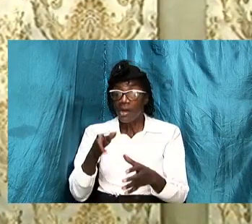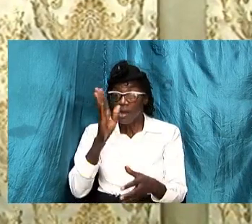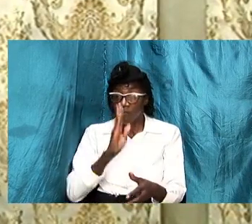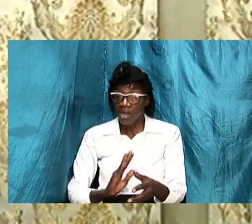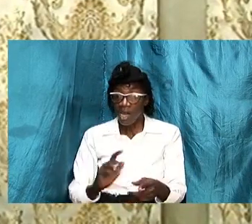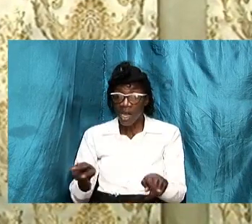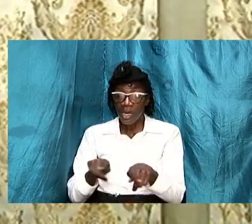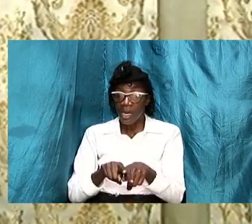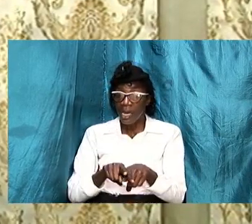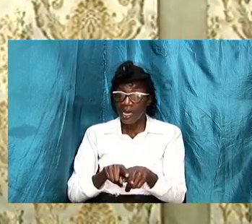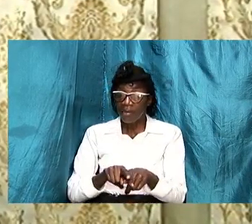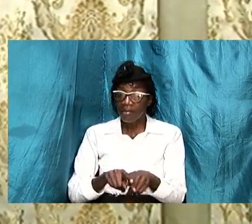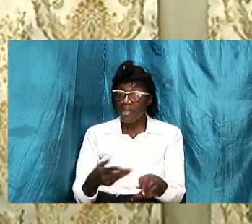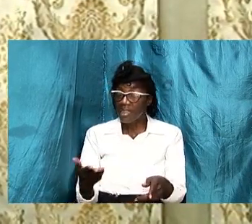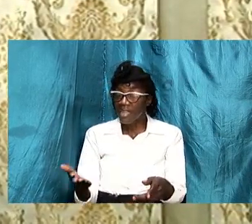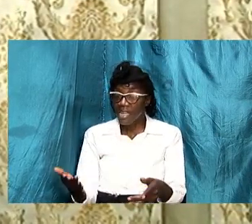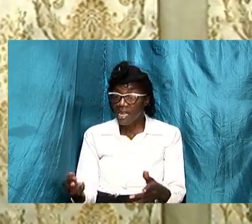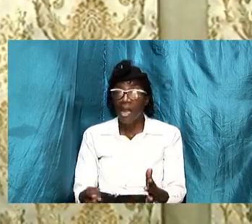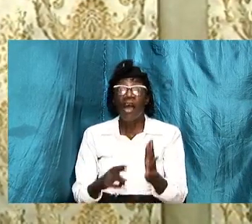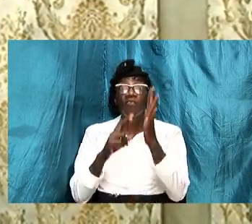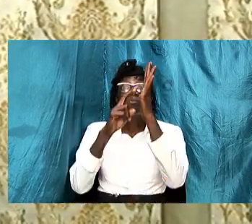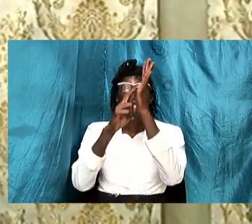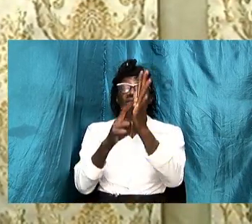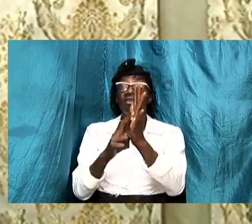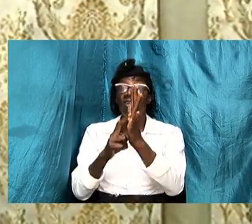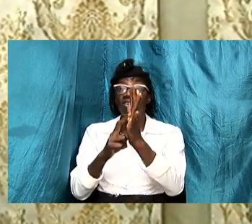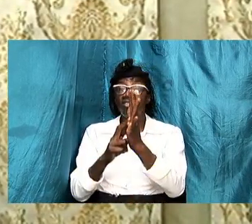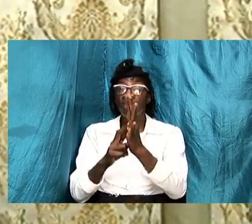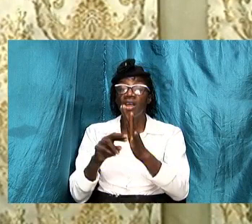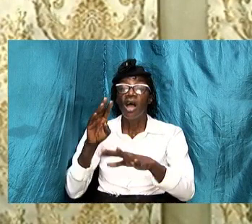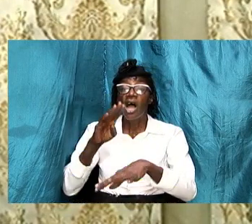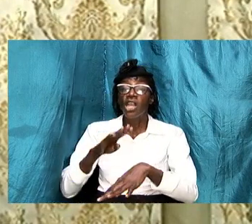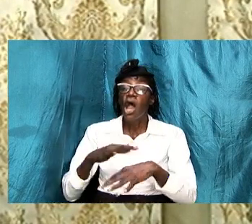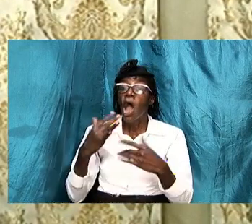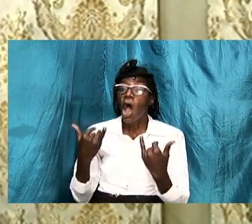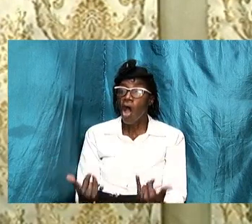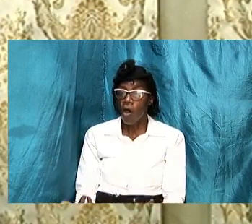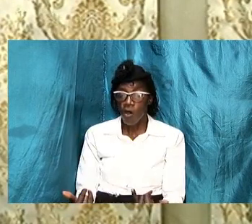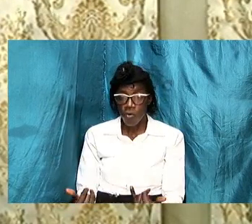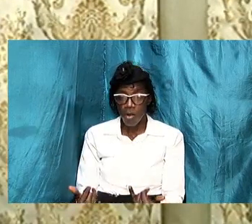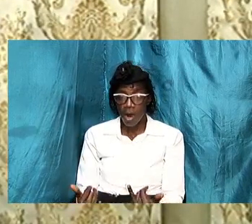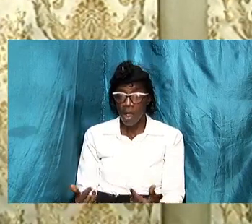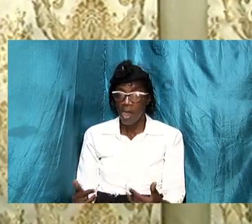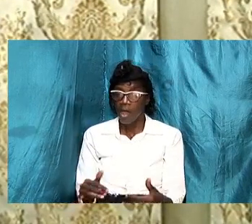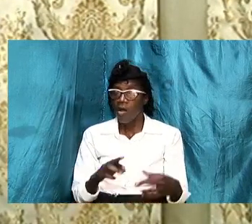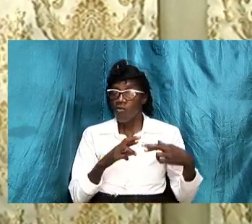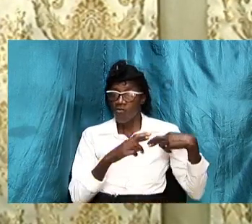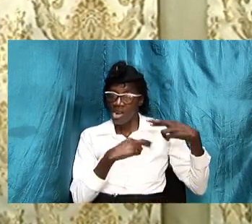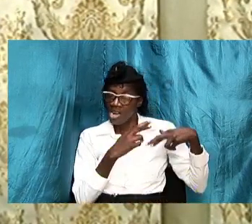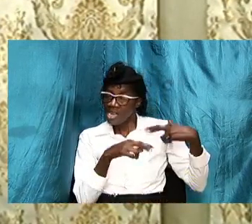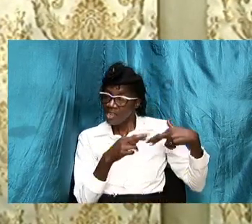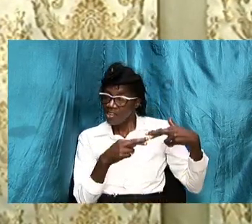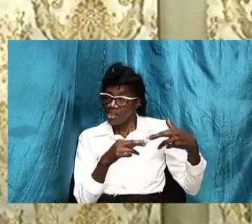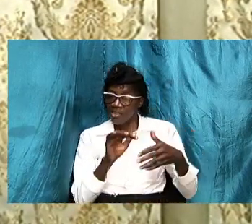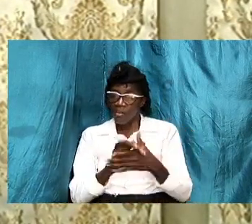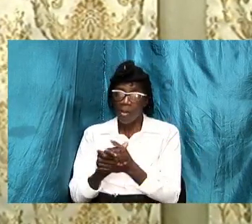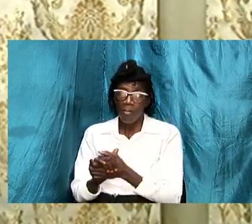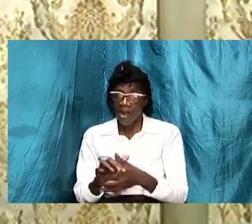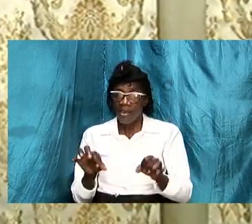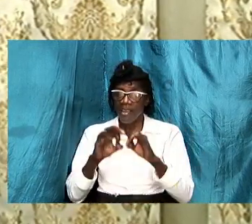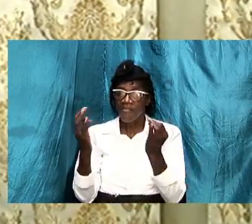terms of presentation on how relationship marriages family work